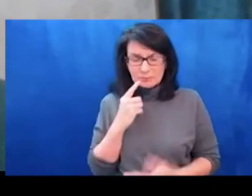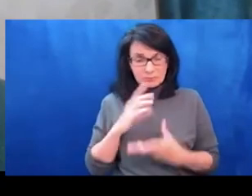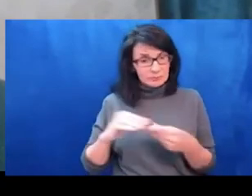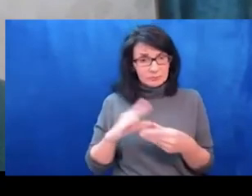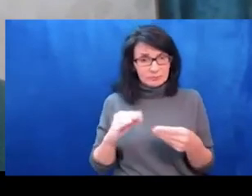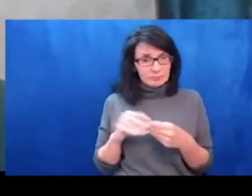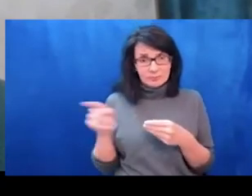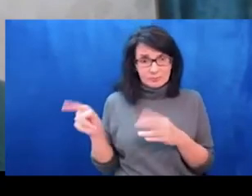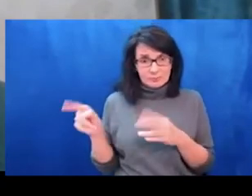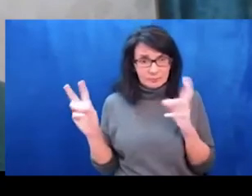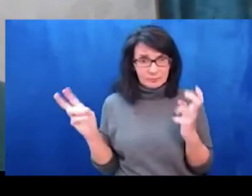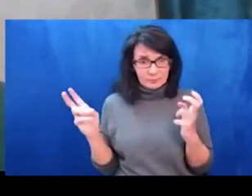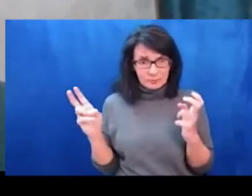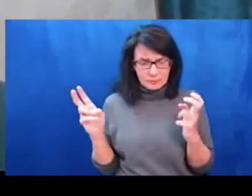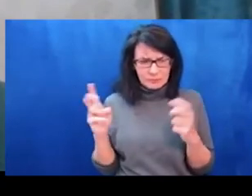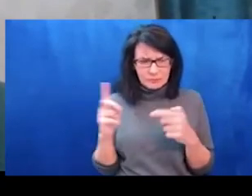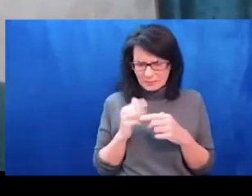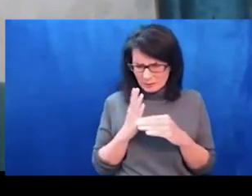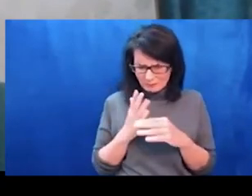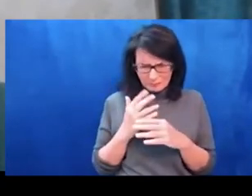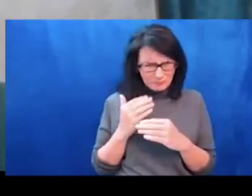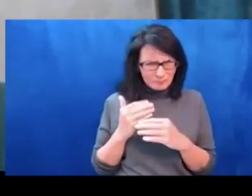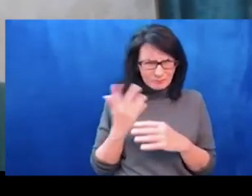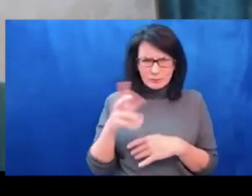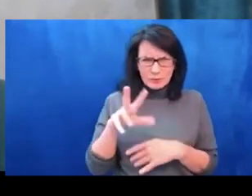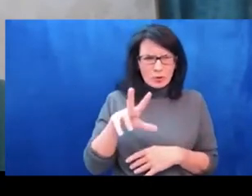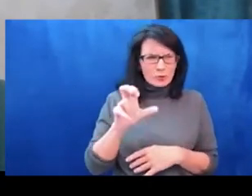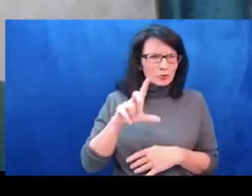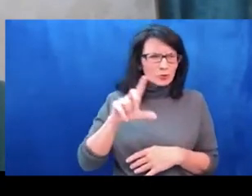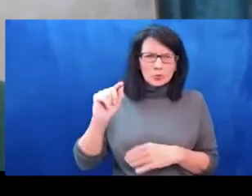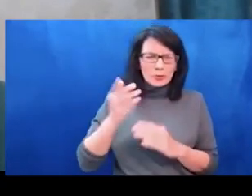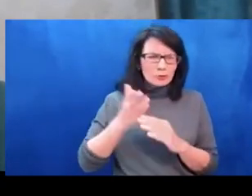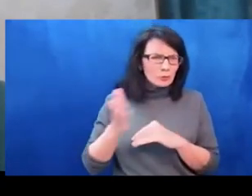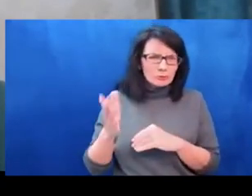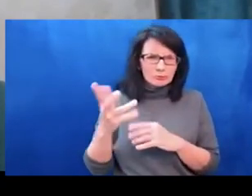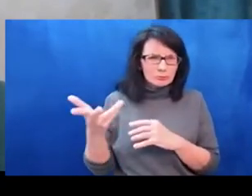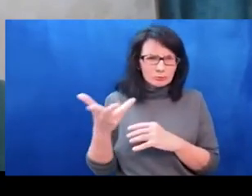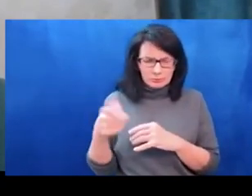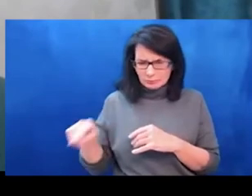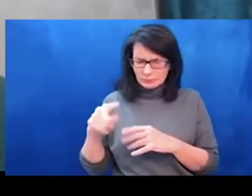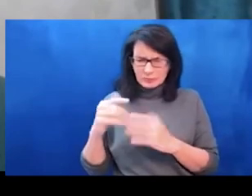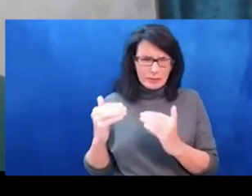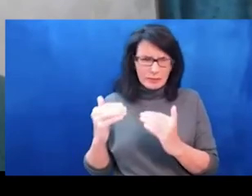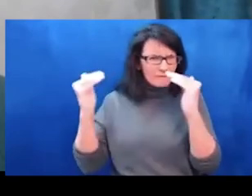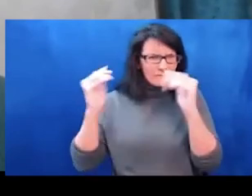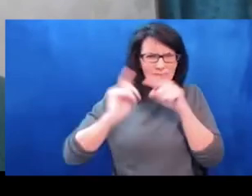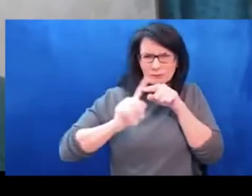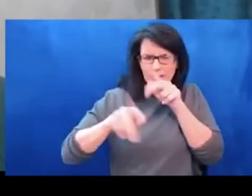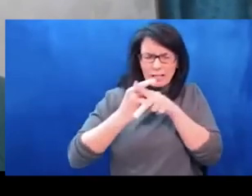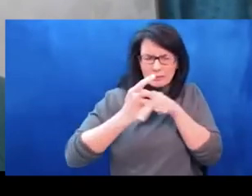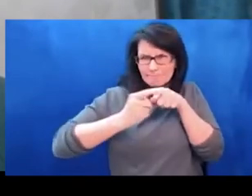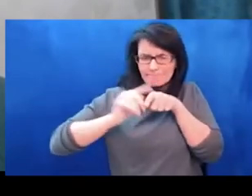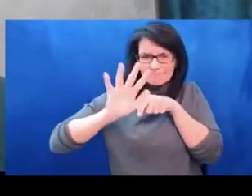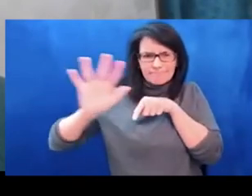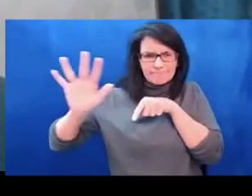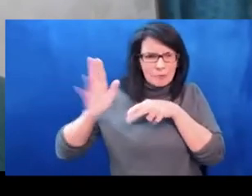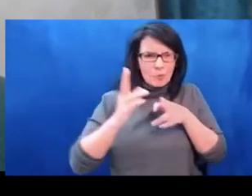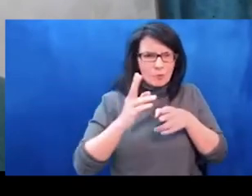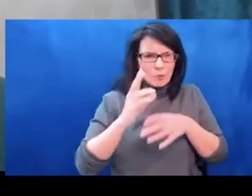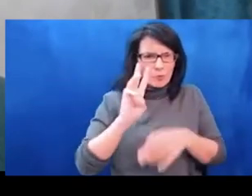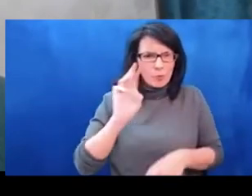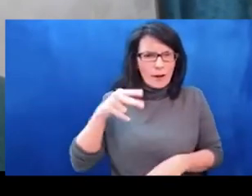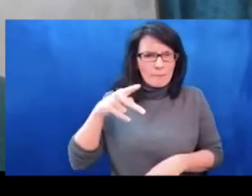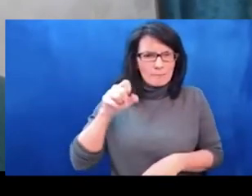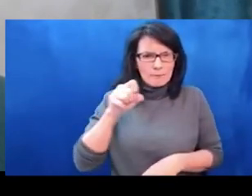tool by which to improve our armed forces. He was, of course, remaining to Syria. No amount of military exercises could